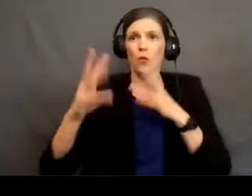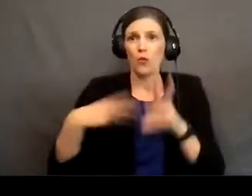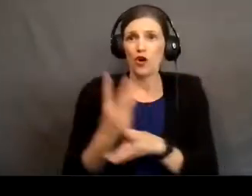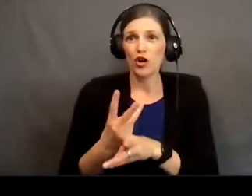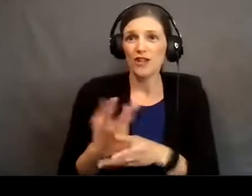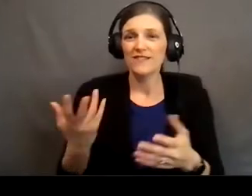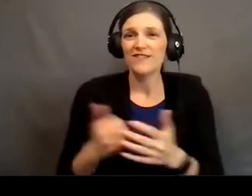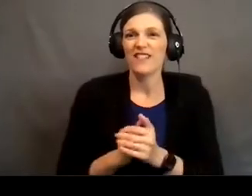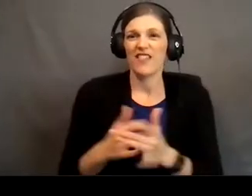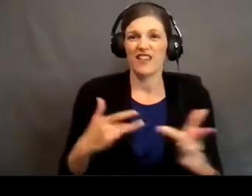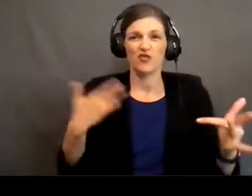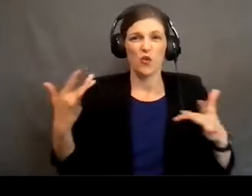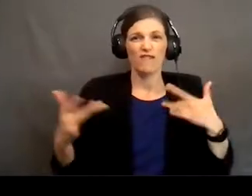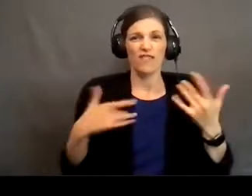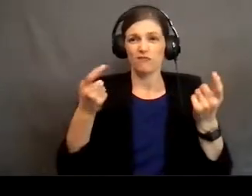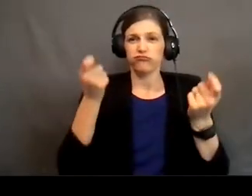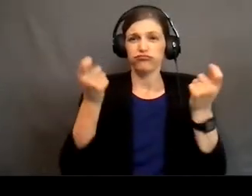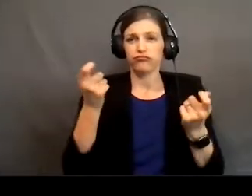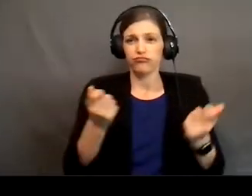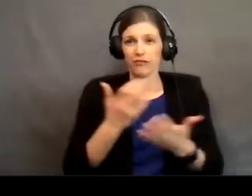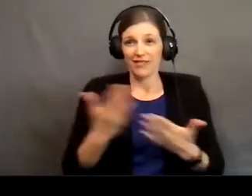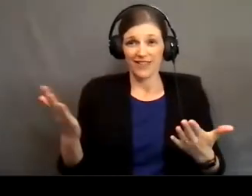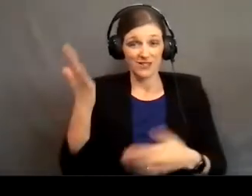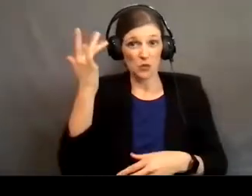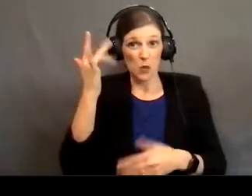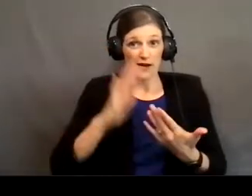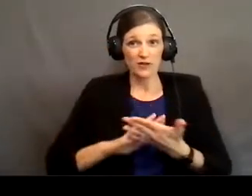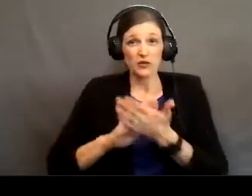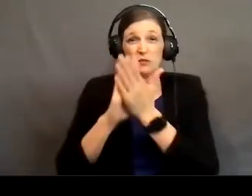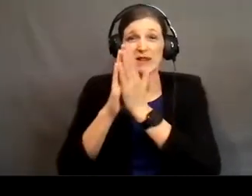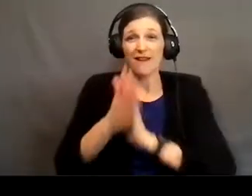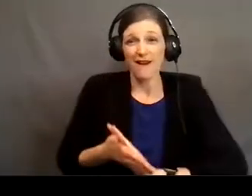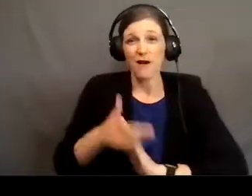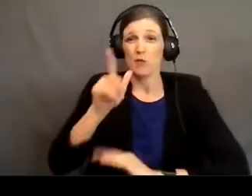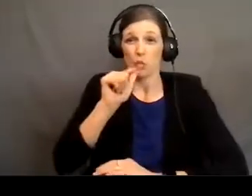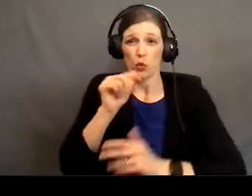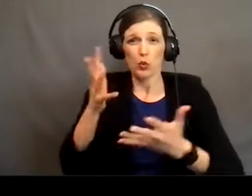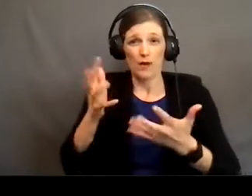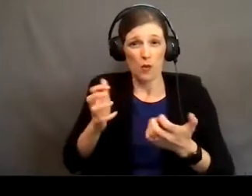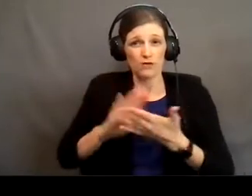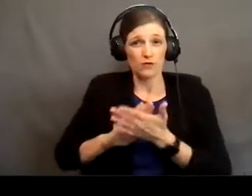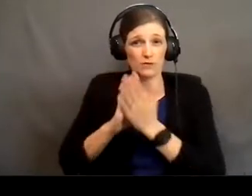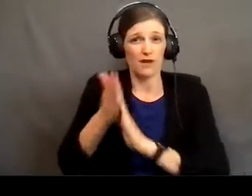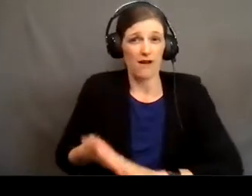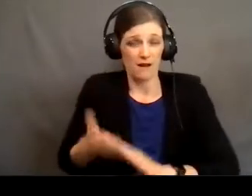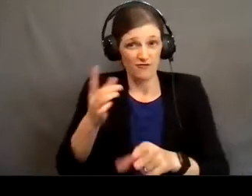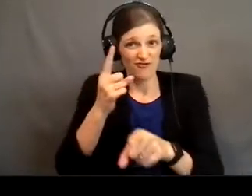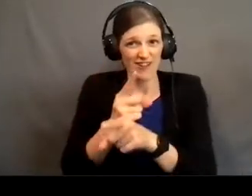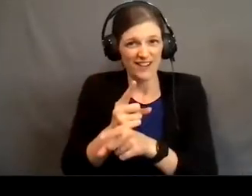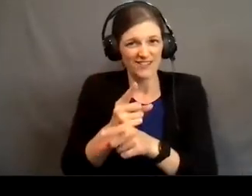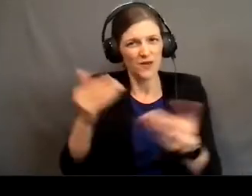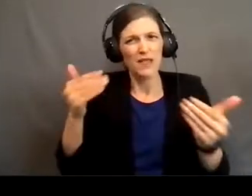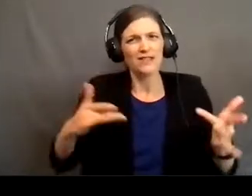They joyfully cut things out of their lives to become the people that they want to be. Right? So let's